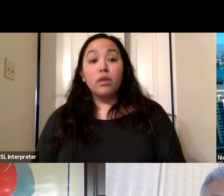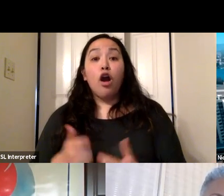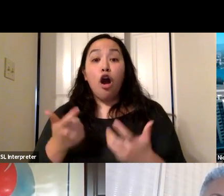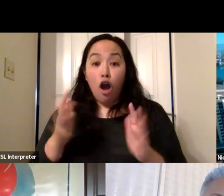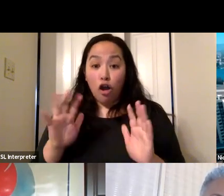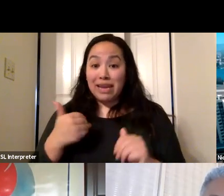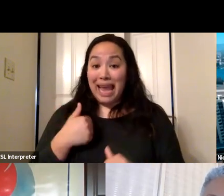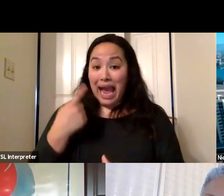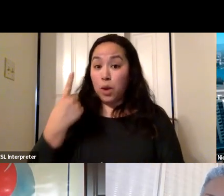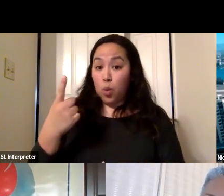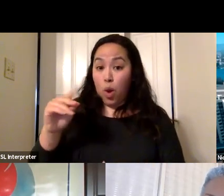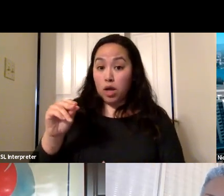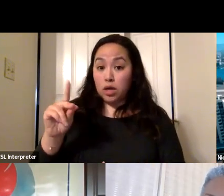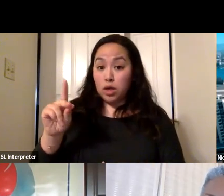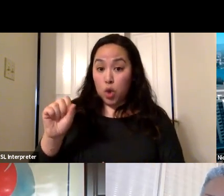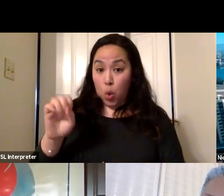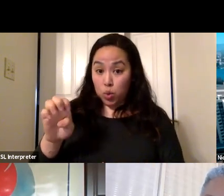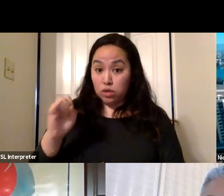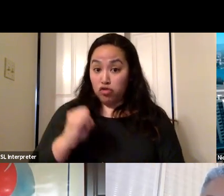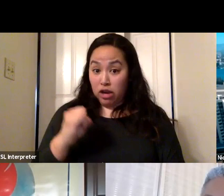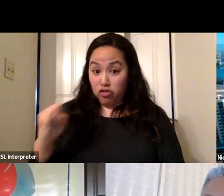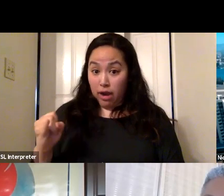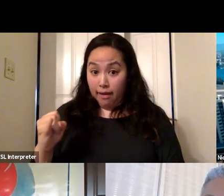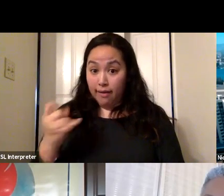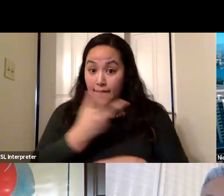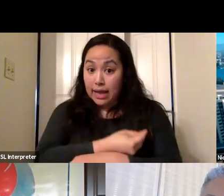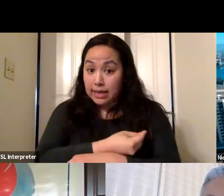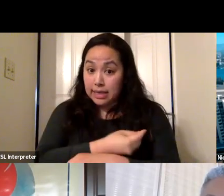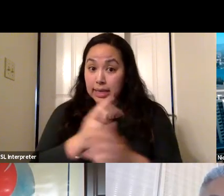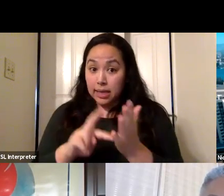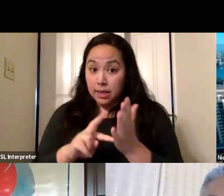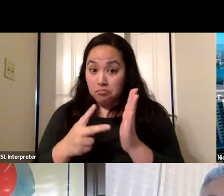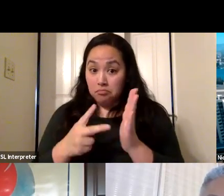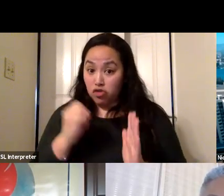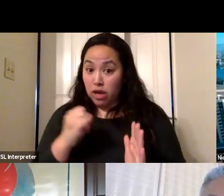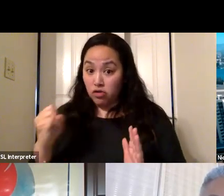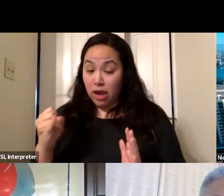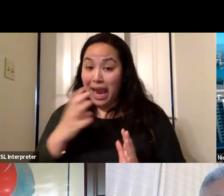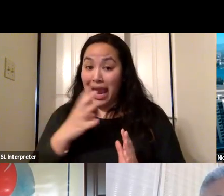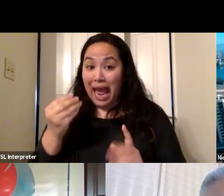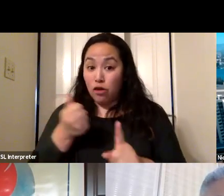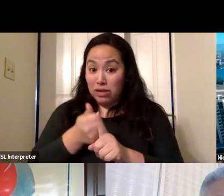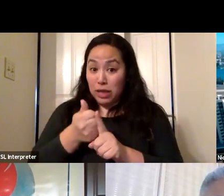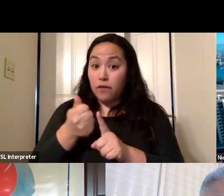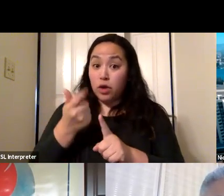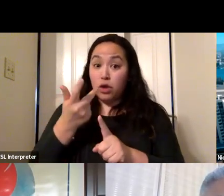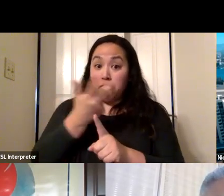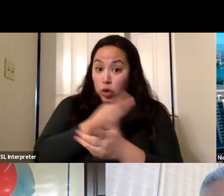one dose vaccine, the Johnson and Johnson, which is a one dose vaccine and she's two weeks out,